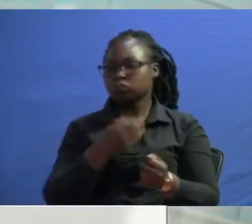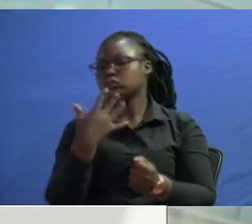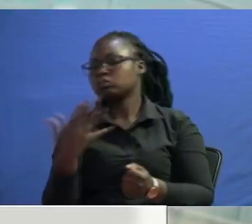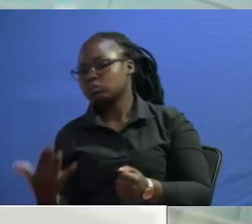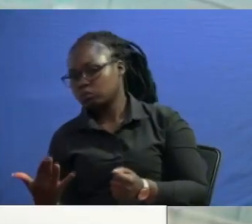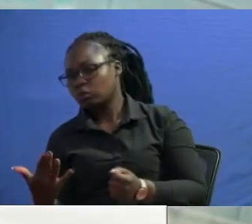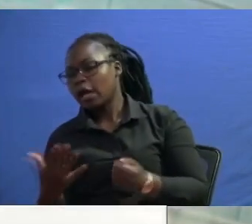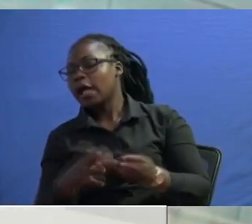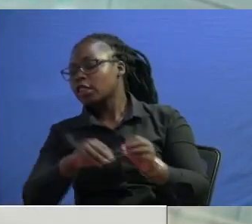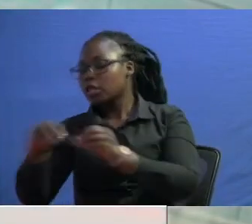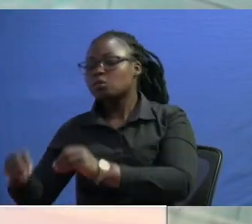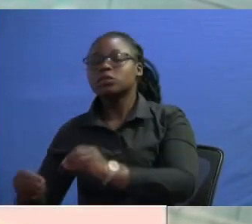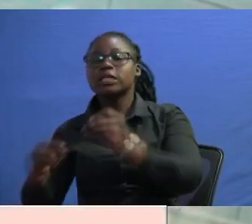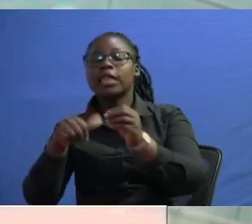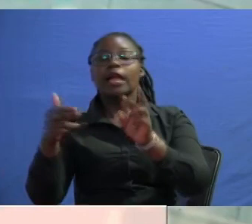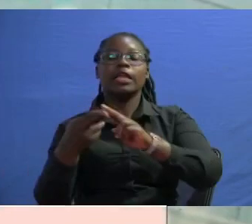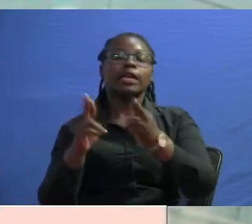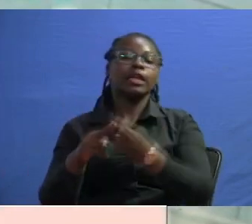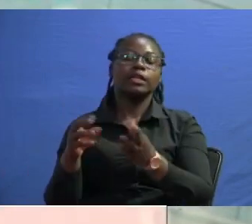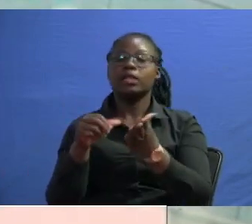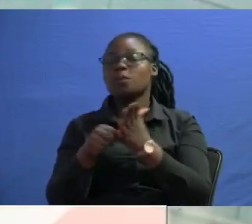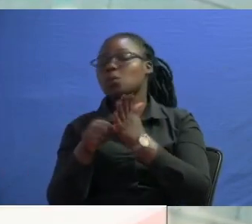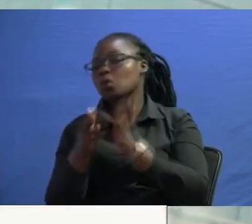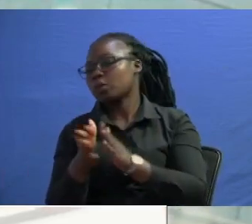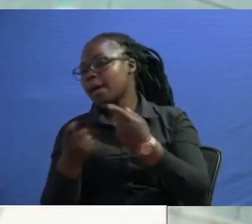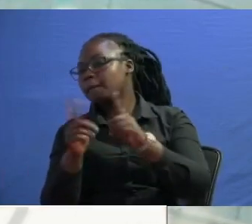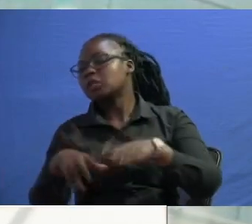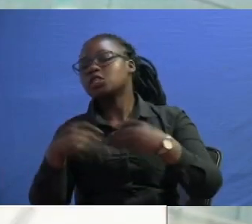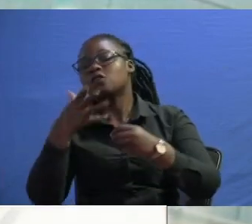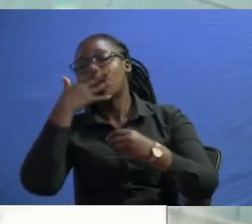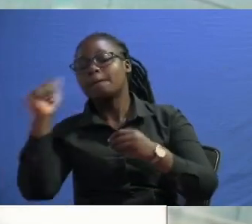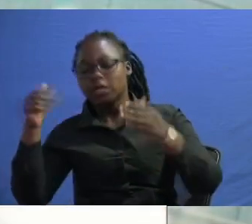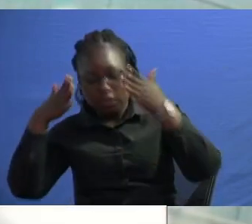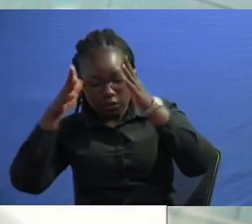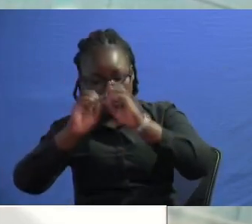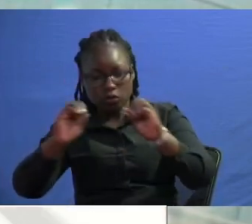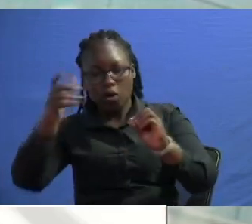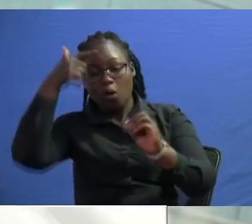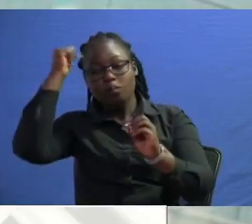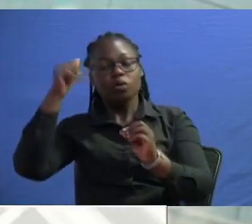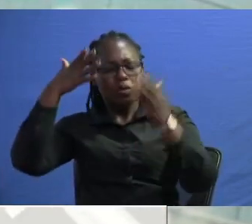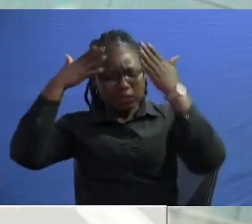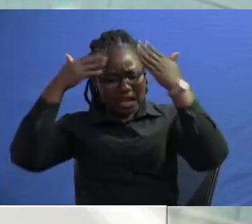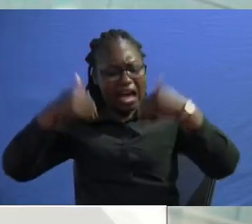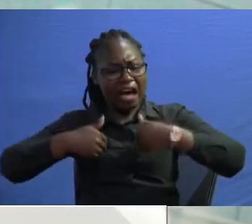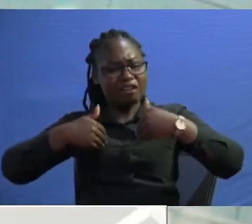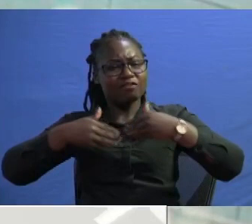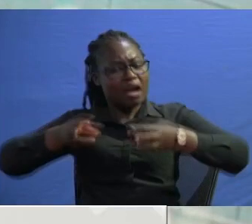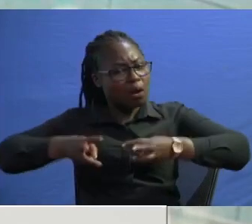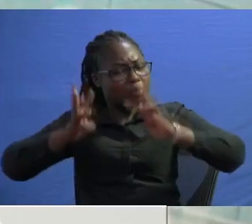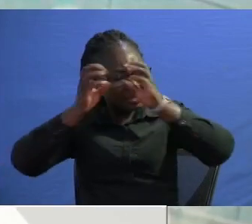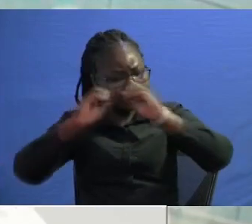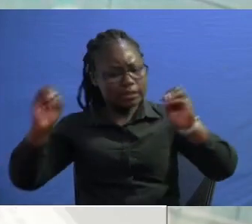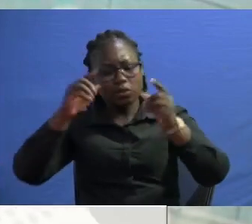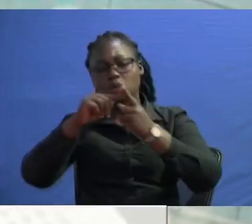put it other related issues and they have not given it even better attention because actually they also don't have a formula to correct